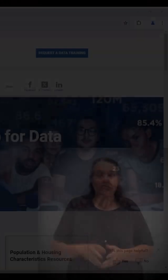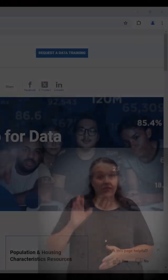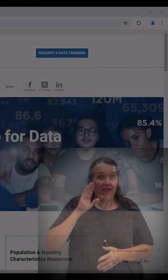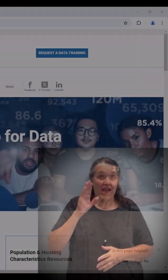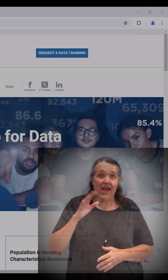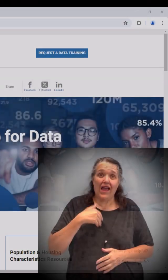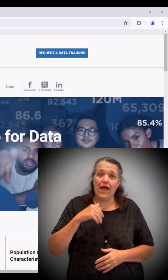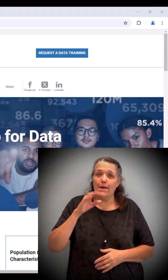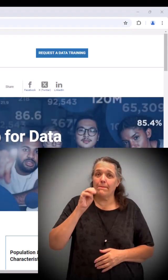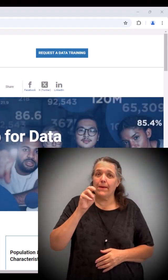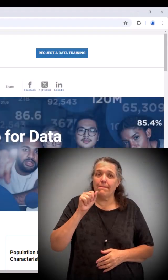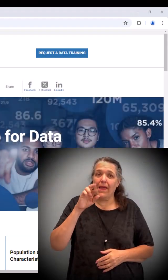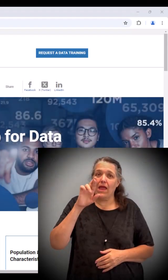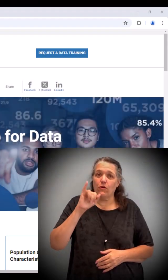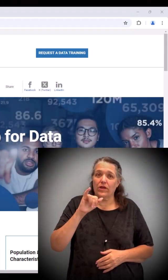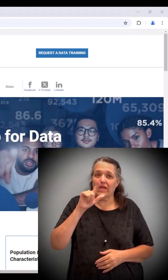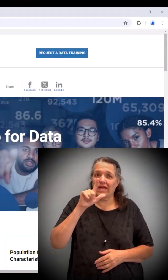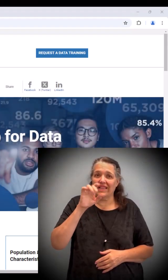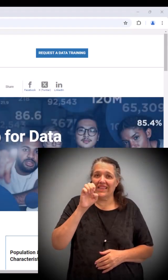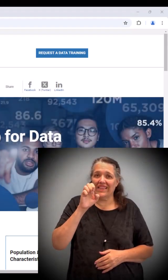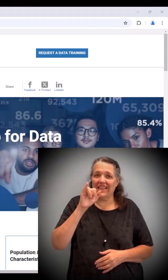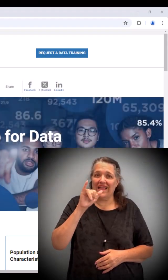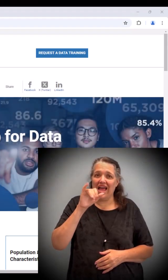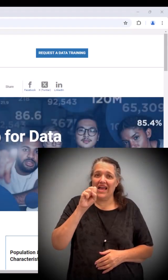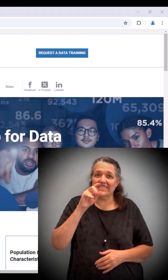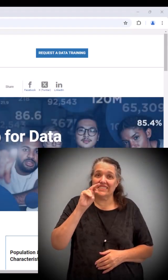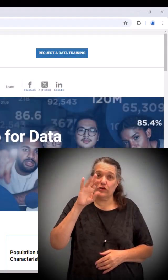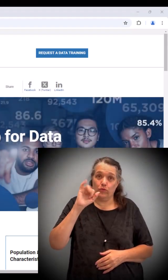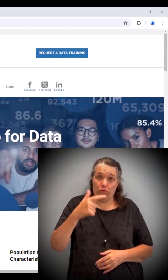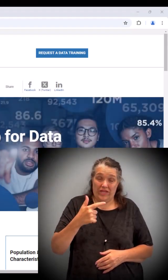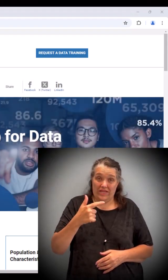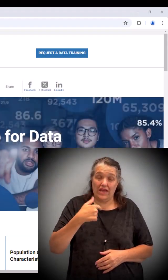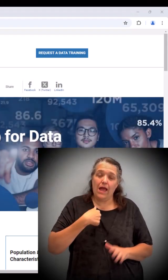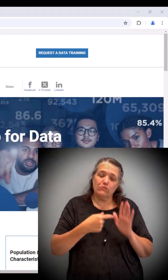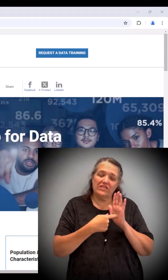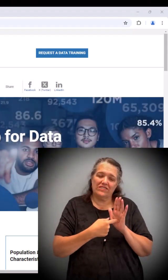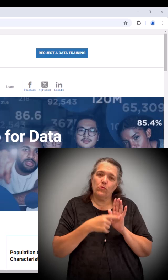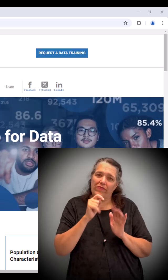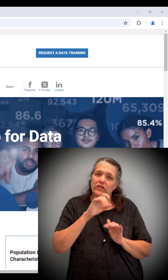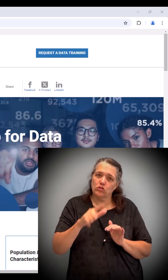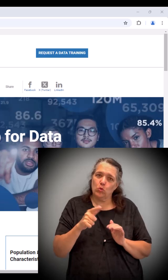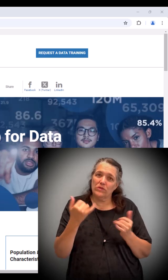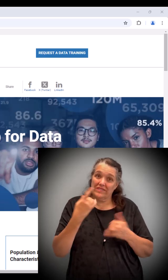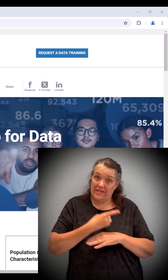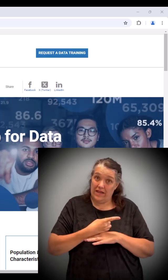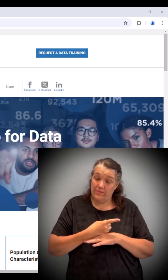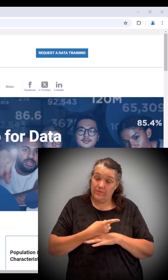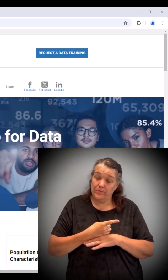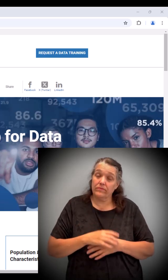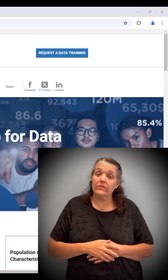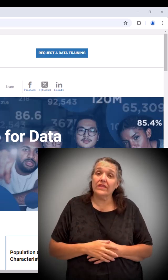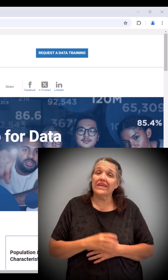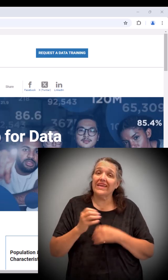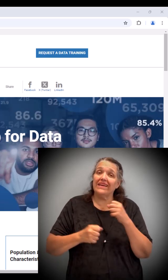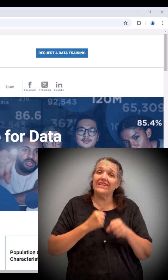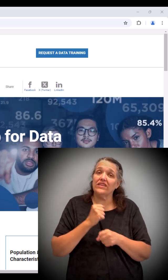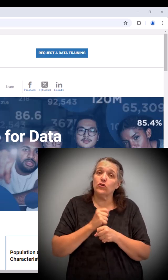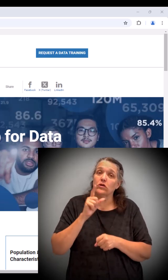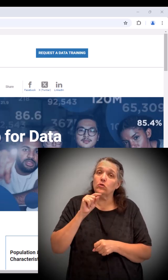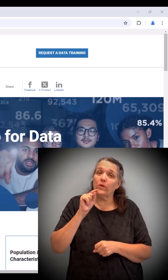Hi, I'm Mary Leisenring and I'll be demonstrating this tool for you today. In 2022,